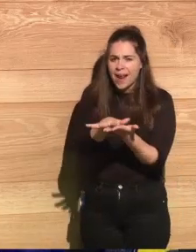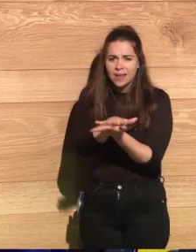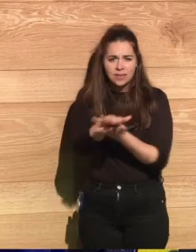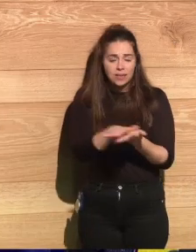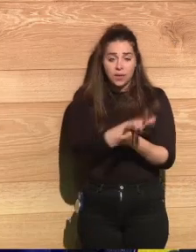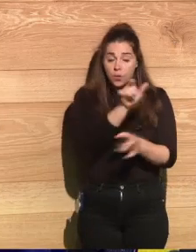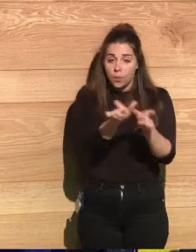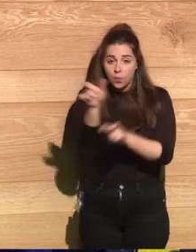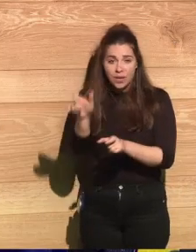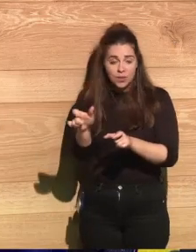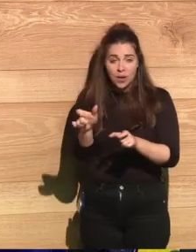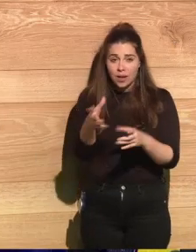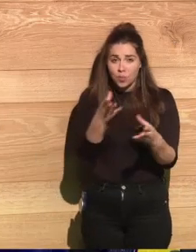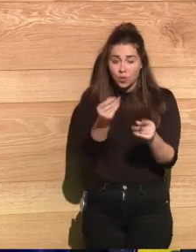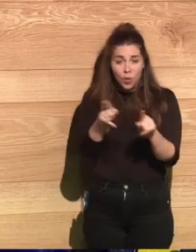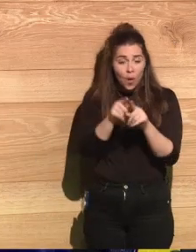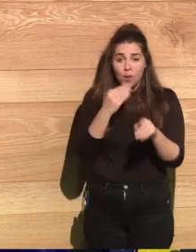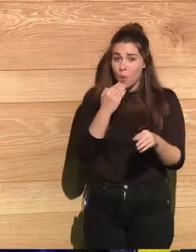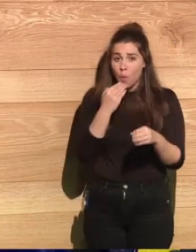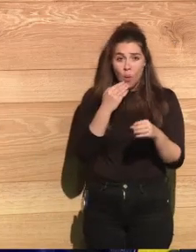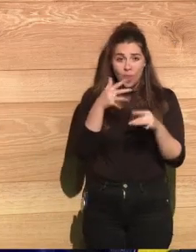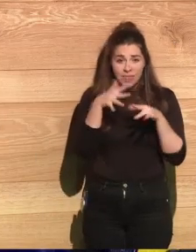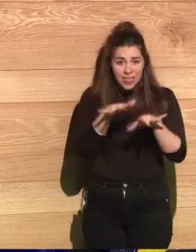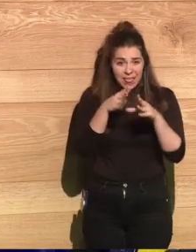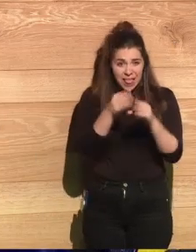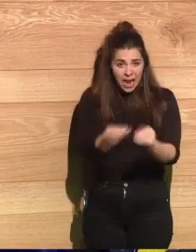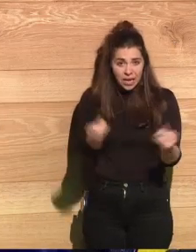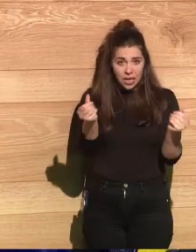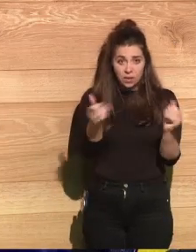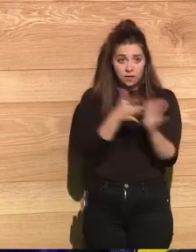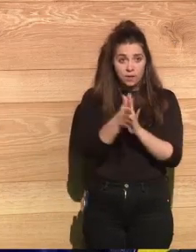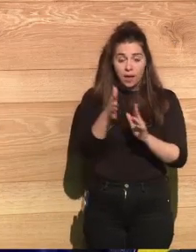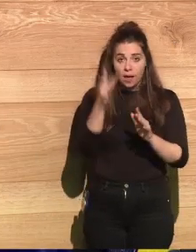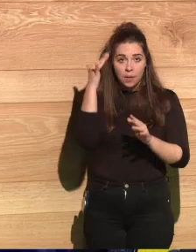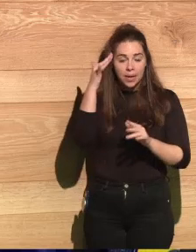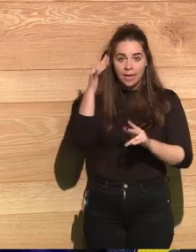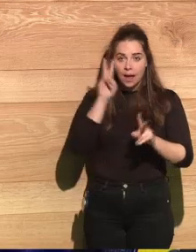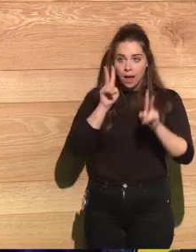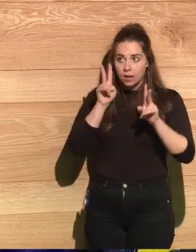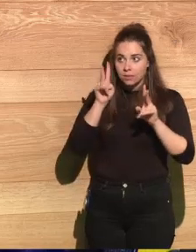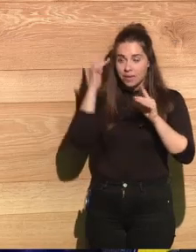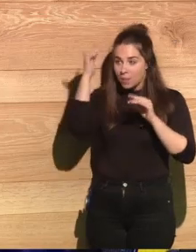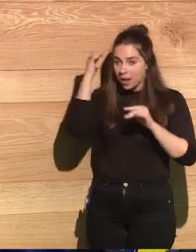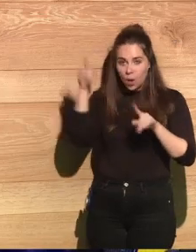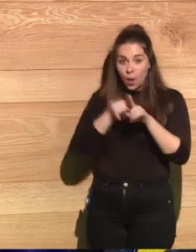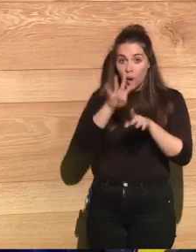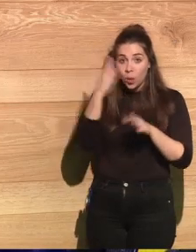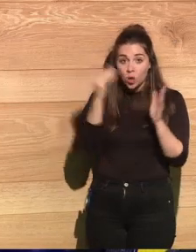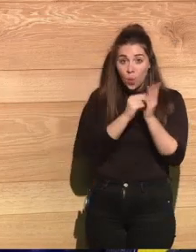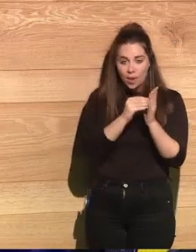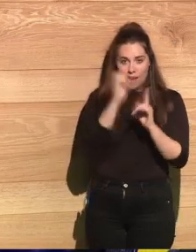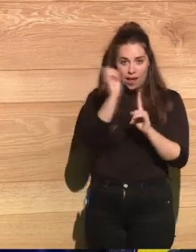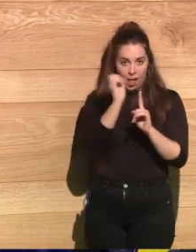that? 4,000 degrees Celsius, melting human